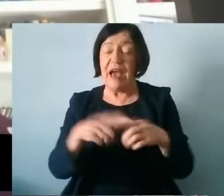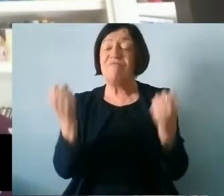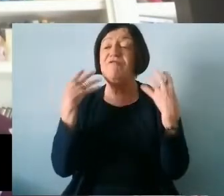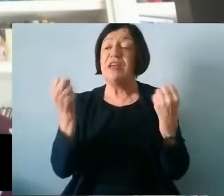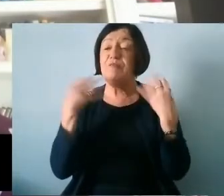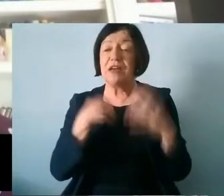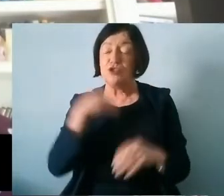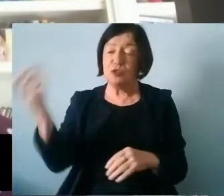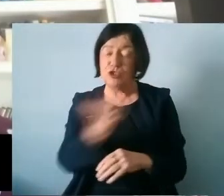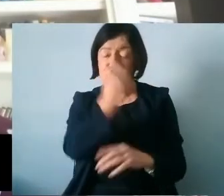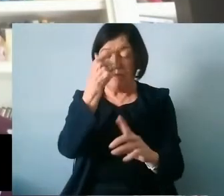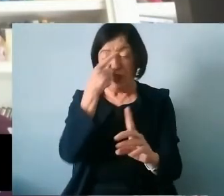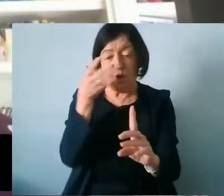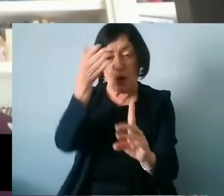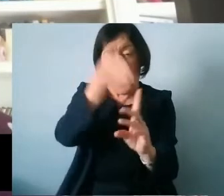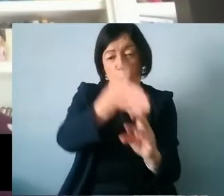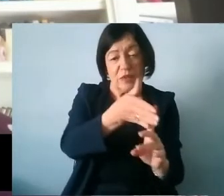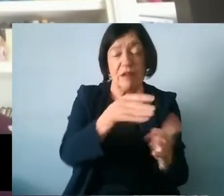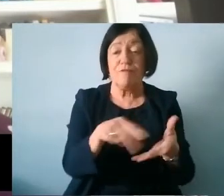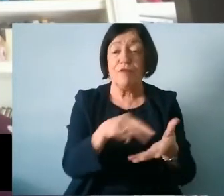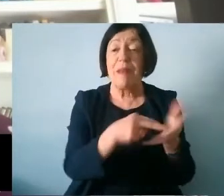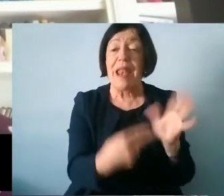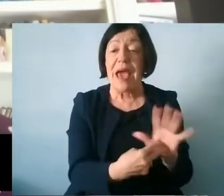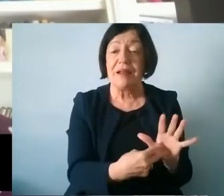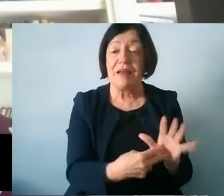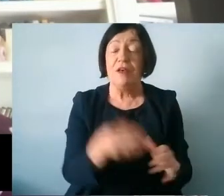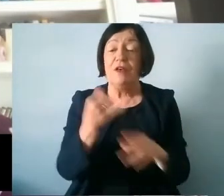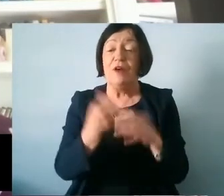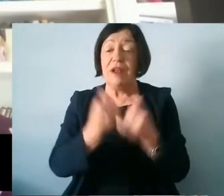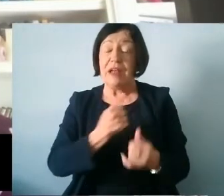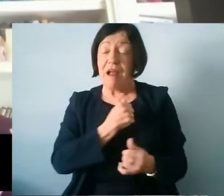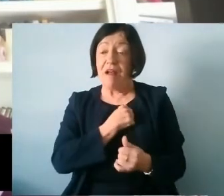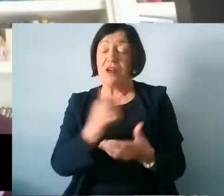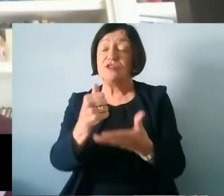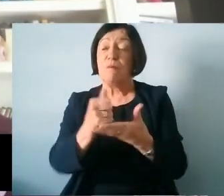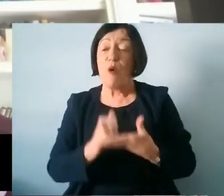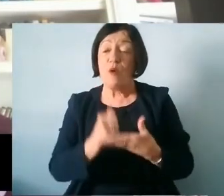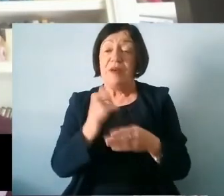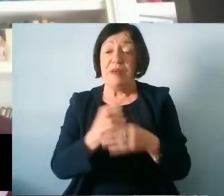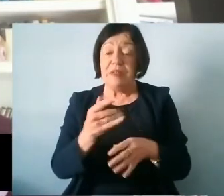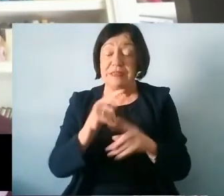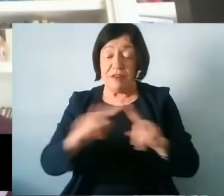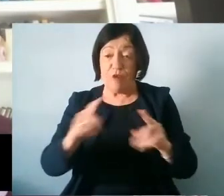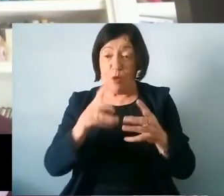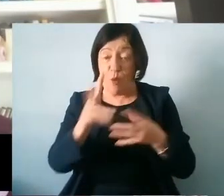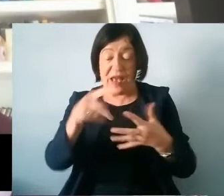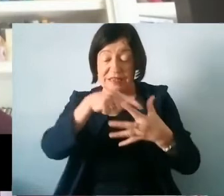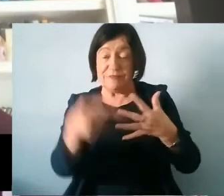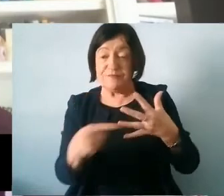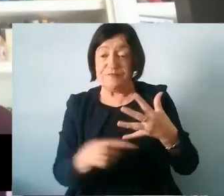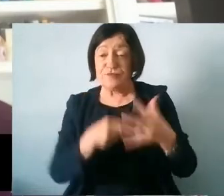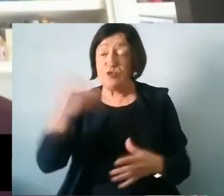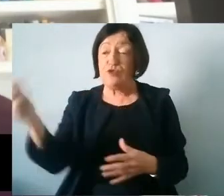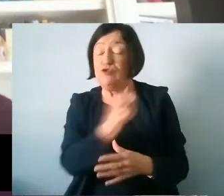achieve the goals of the plan. Schools like ours are supported in the following way to achieve their goals